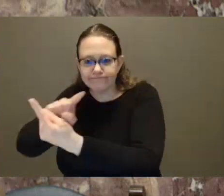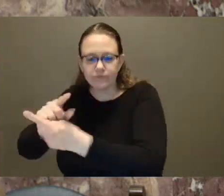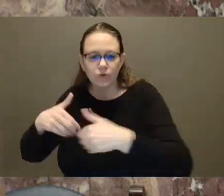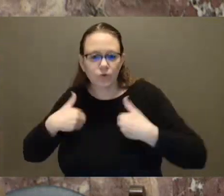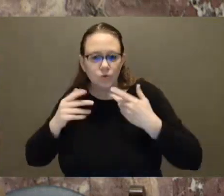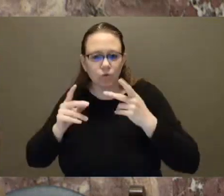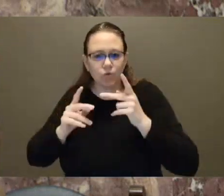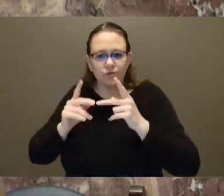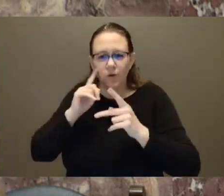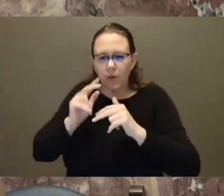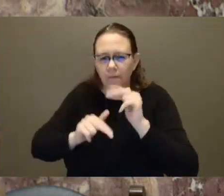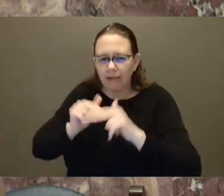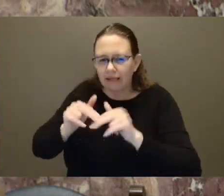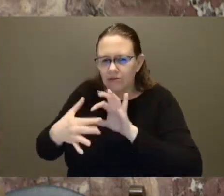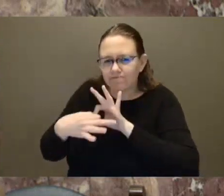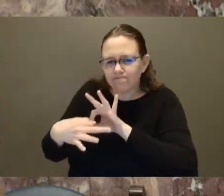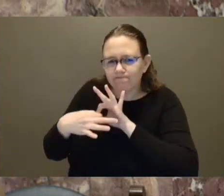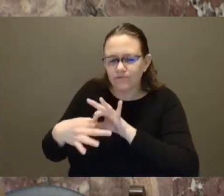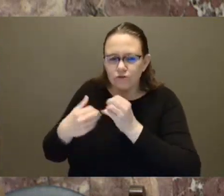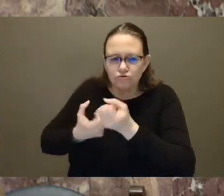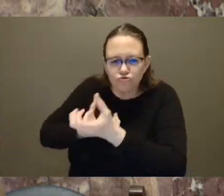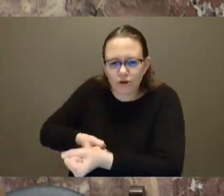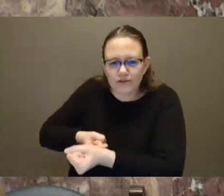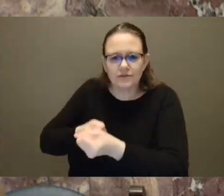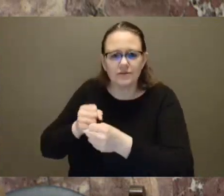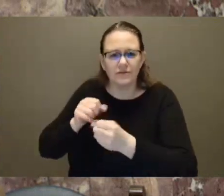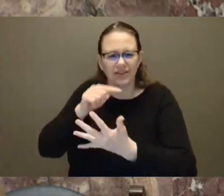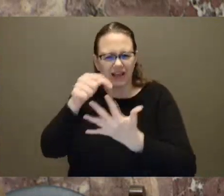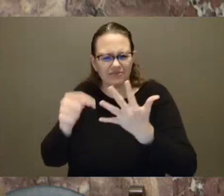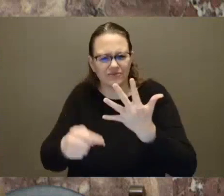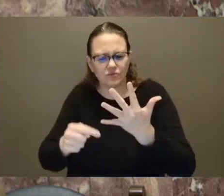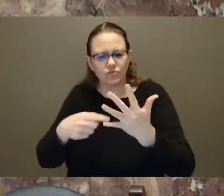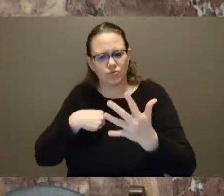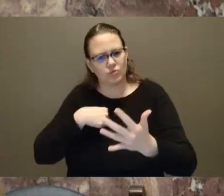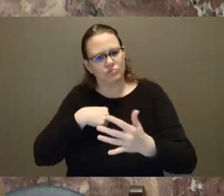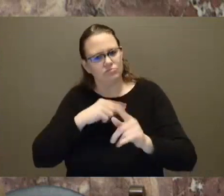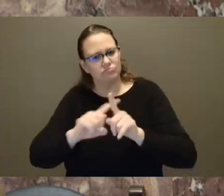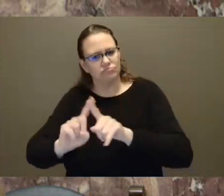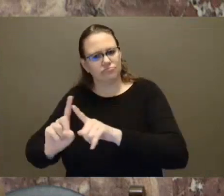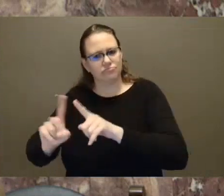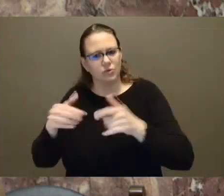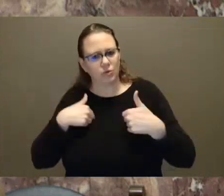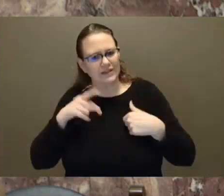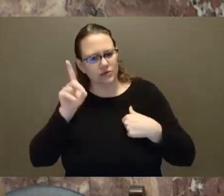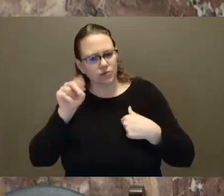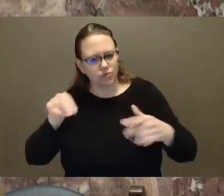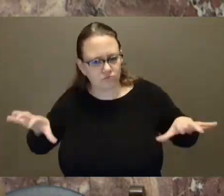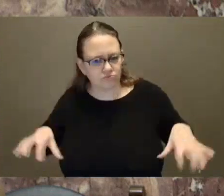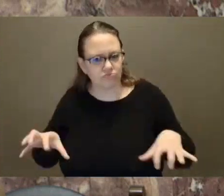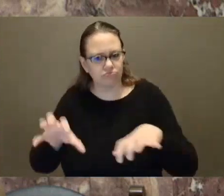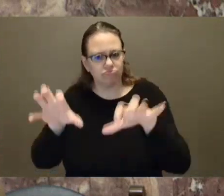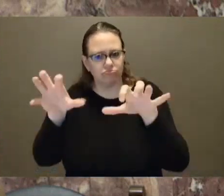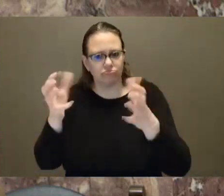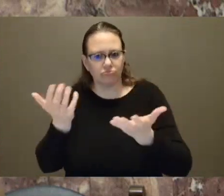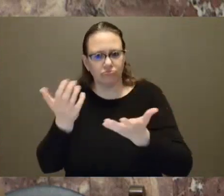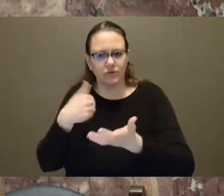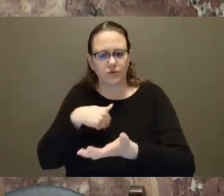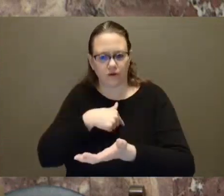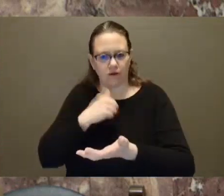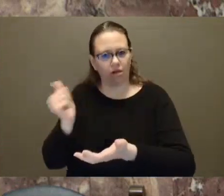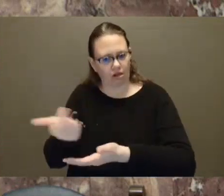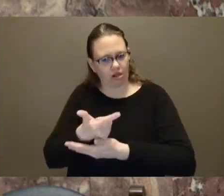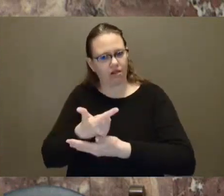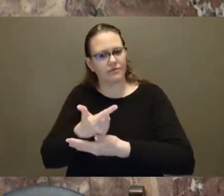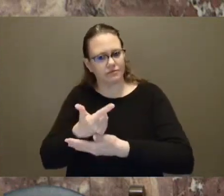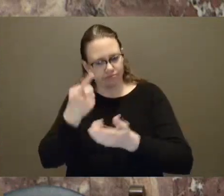to come together to do. We should all be together in this House against organized crime who are preying on our young people. That's the responsibility